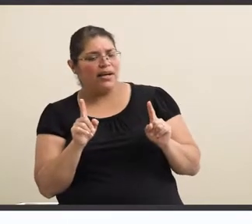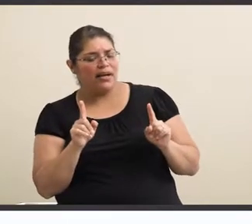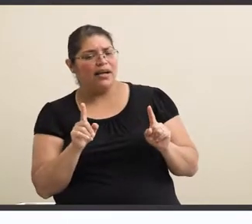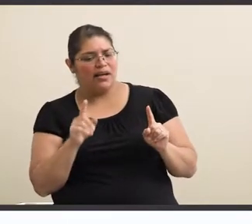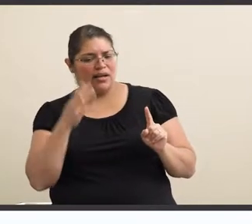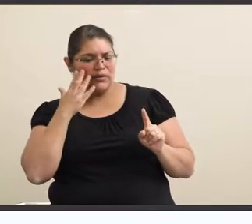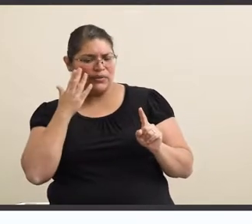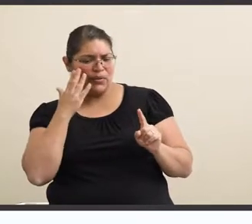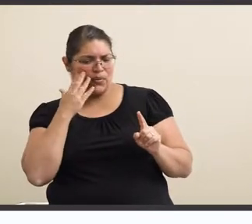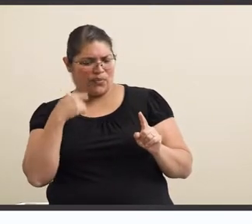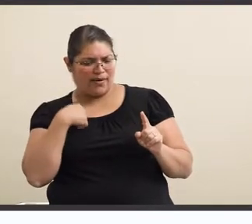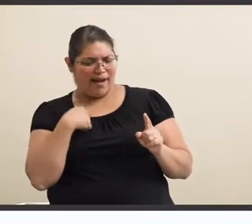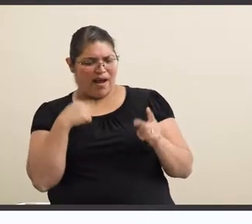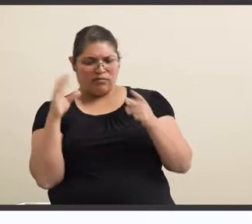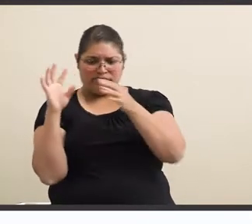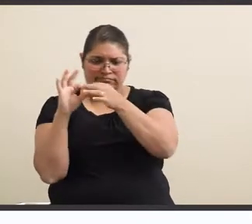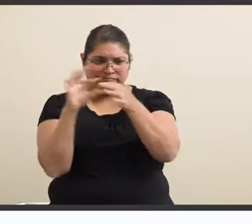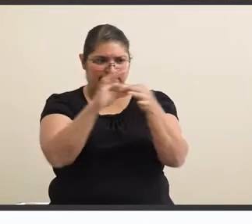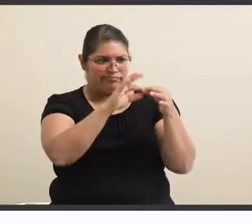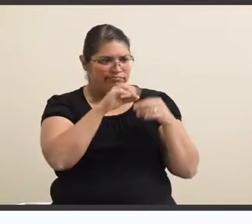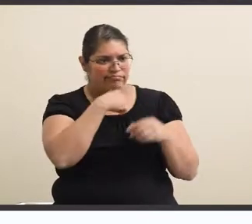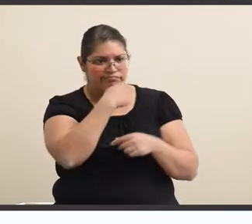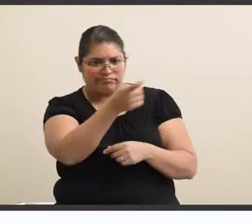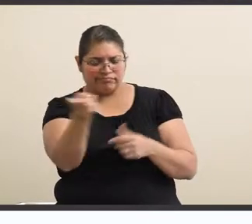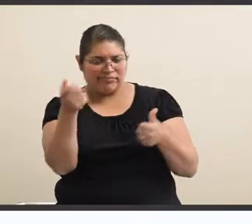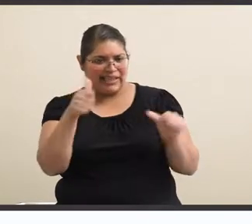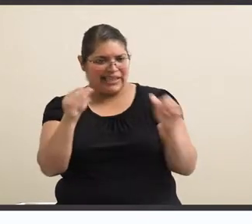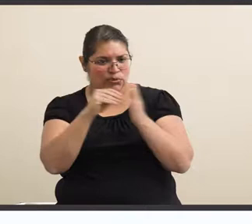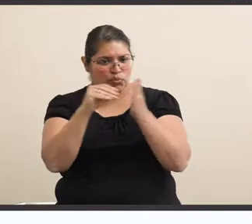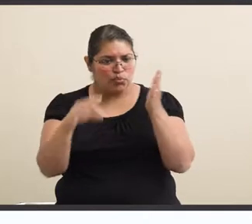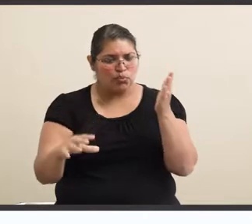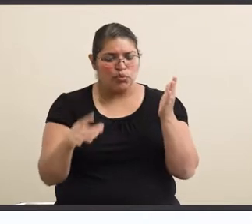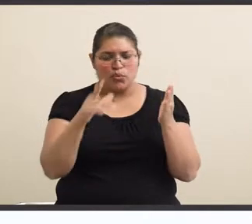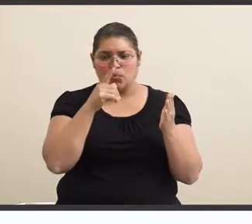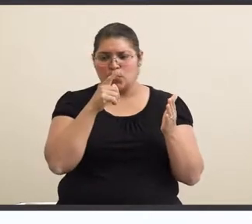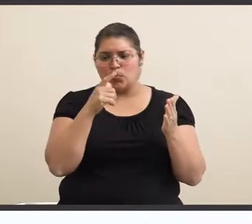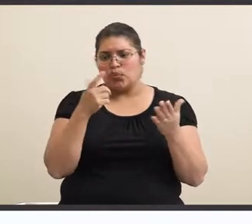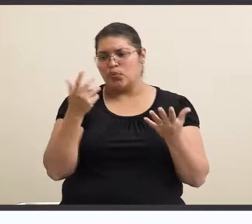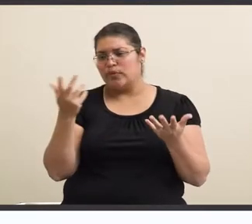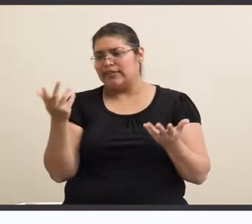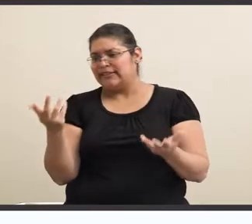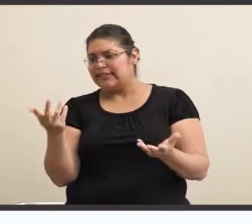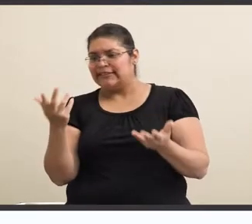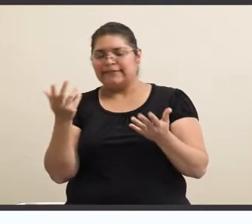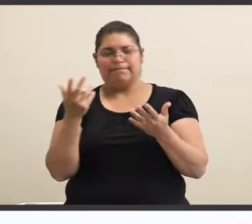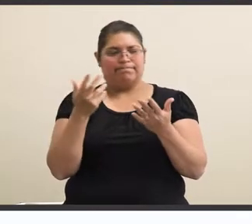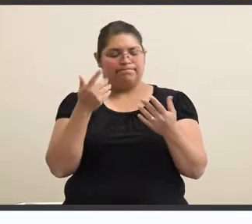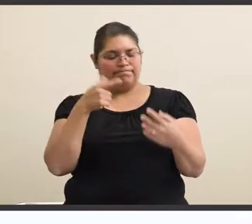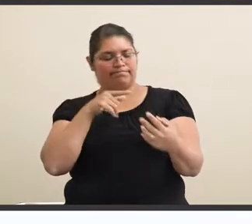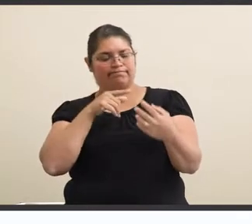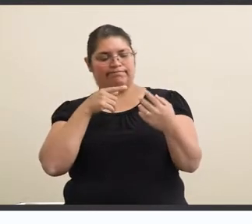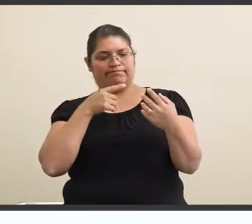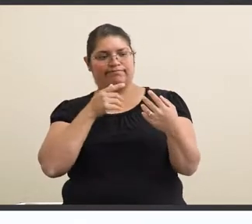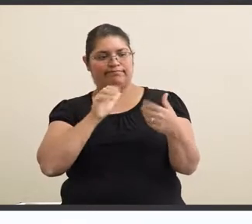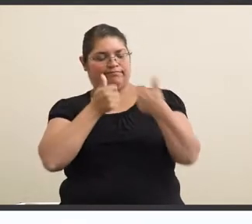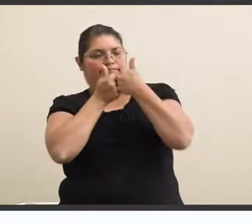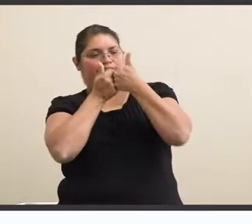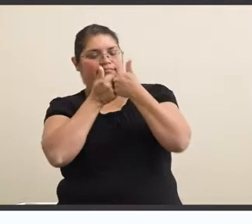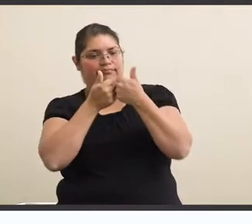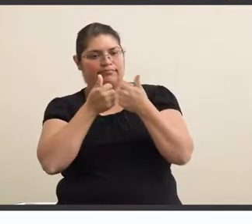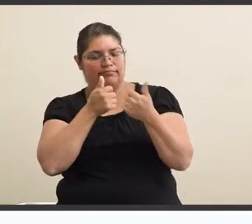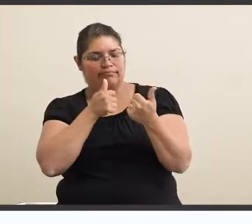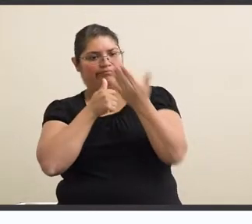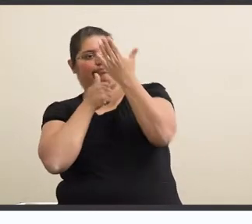you know what I would say to any students who encounter the same challenges we do